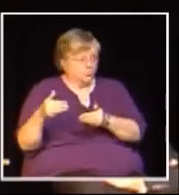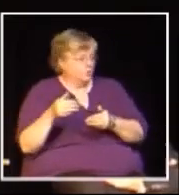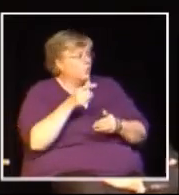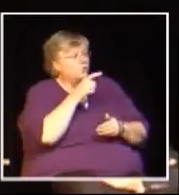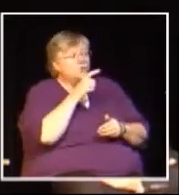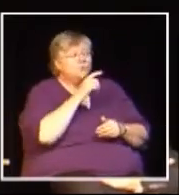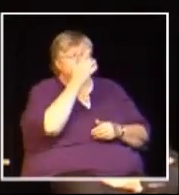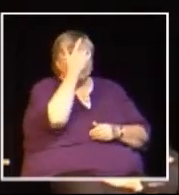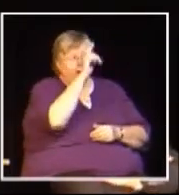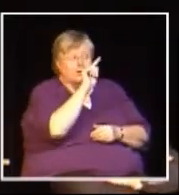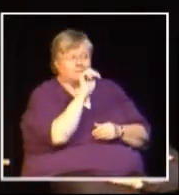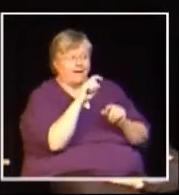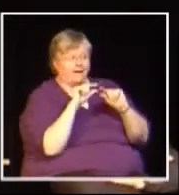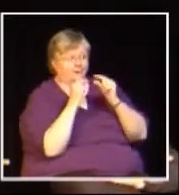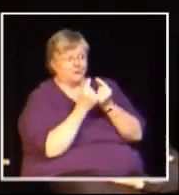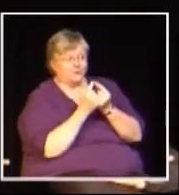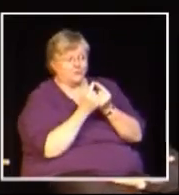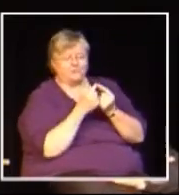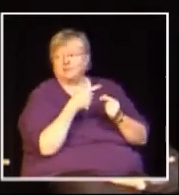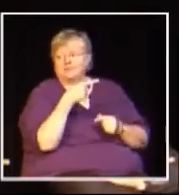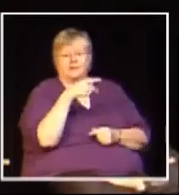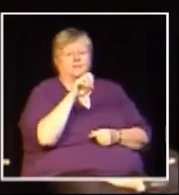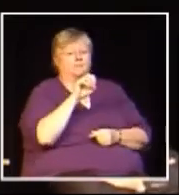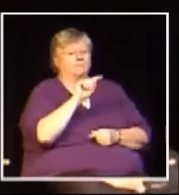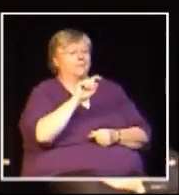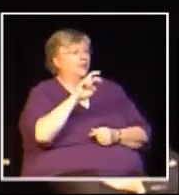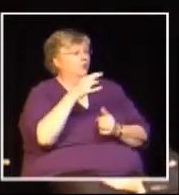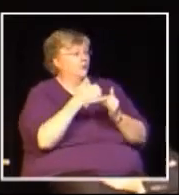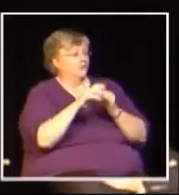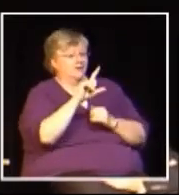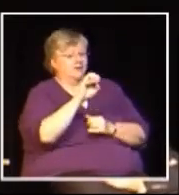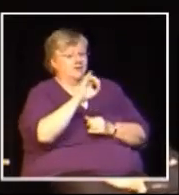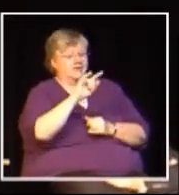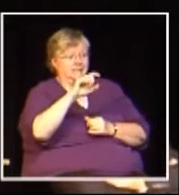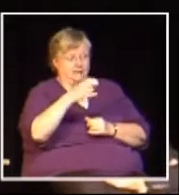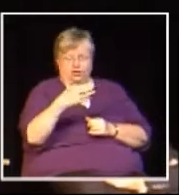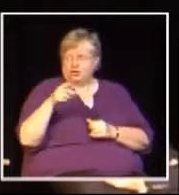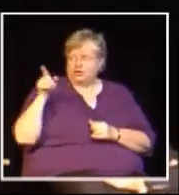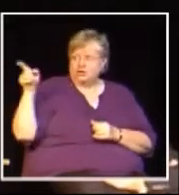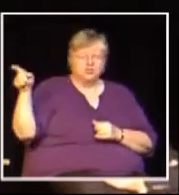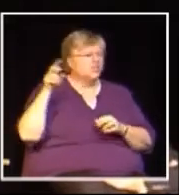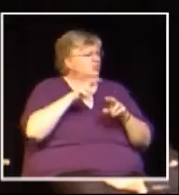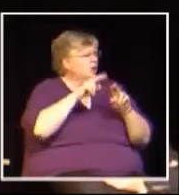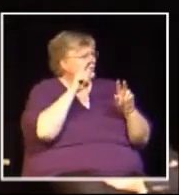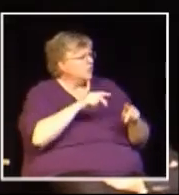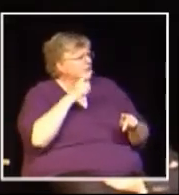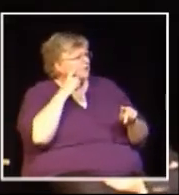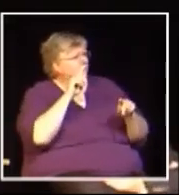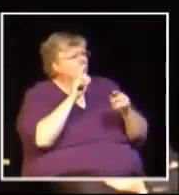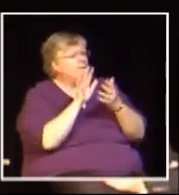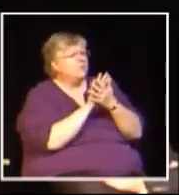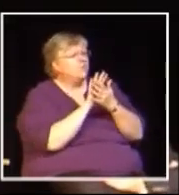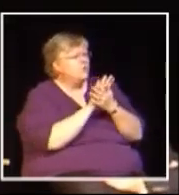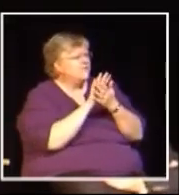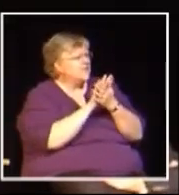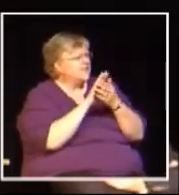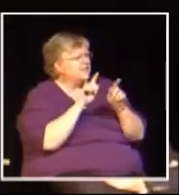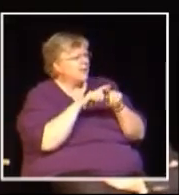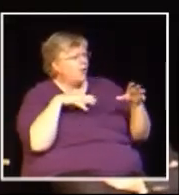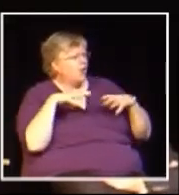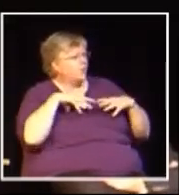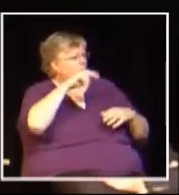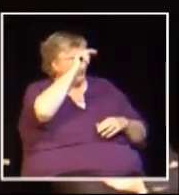platform for discussion and encourage dialogue so British Columbians can make an informed decision in the HST referendum.